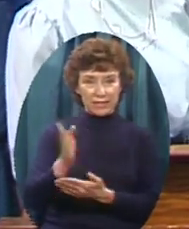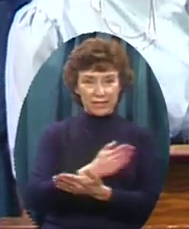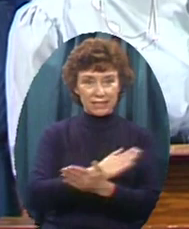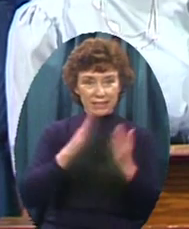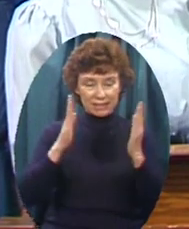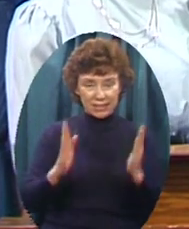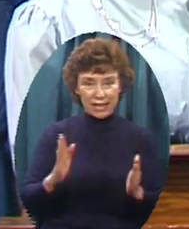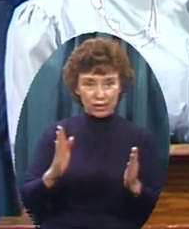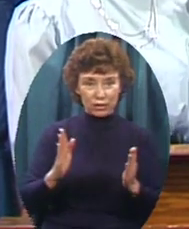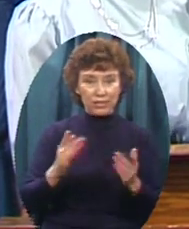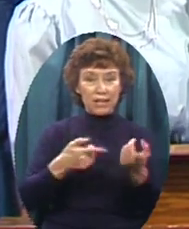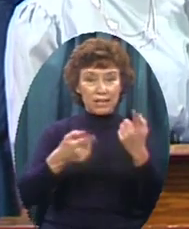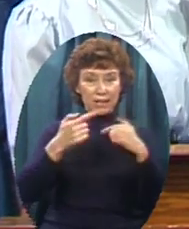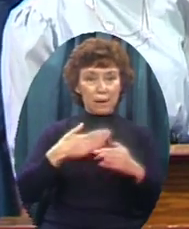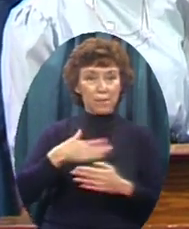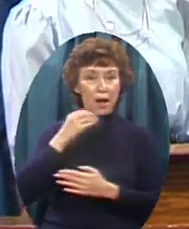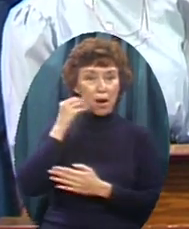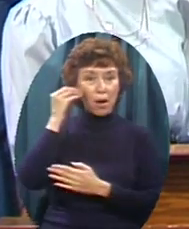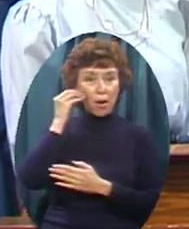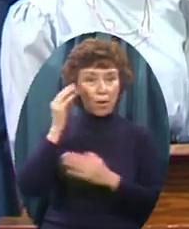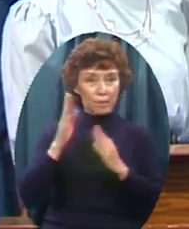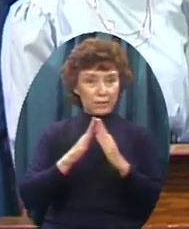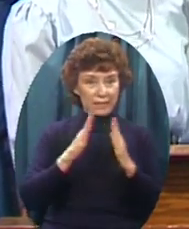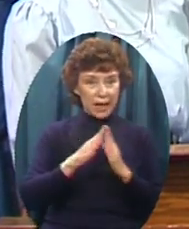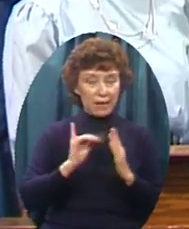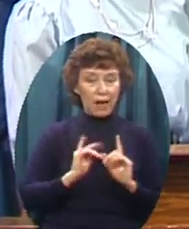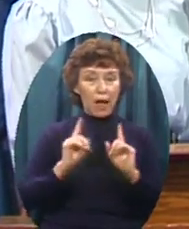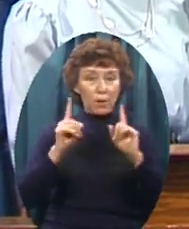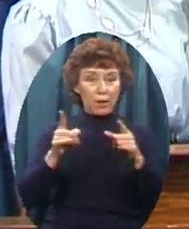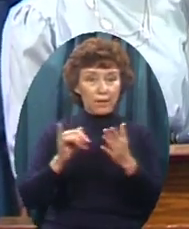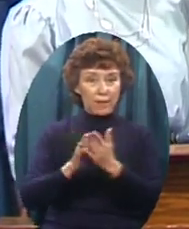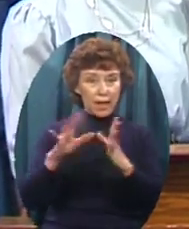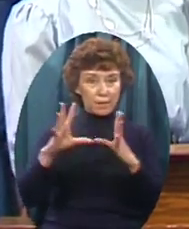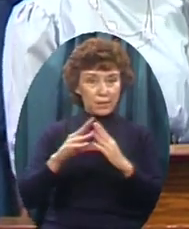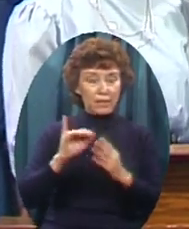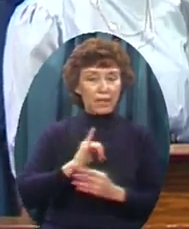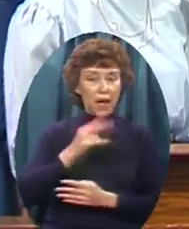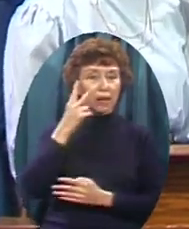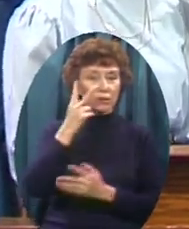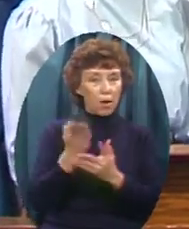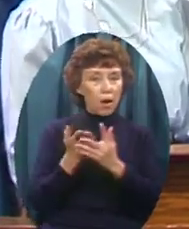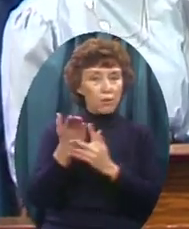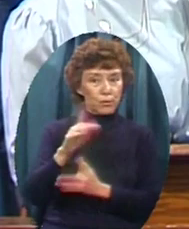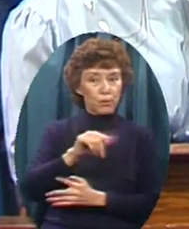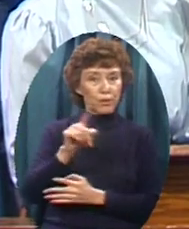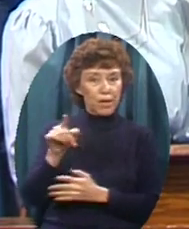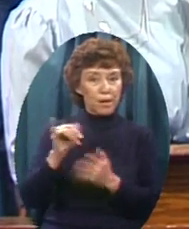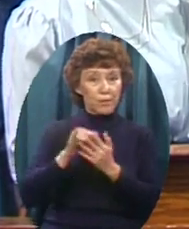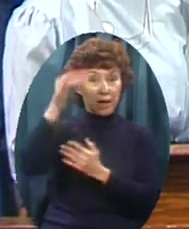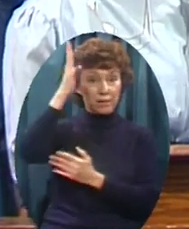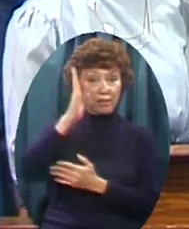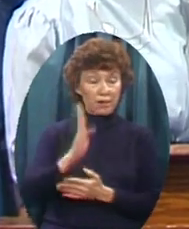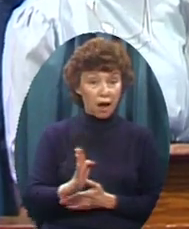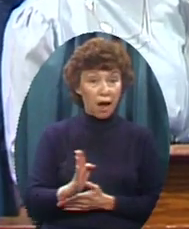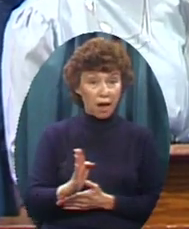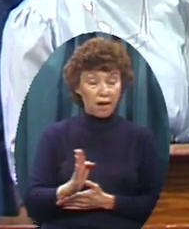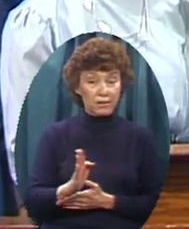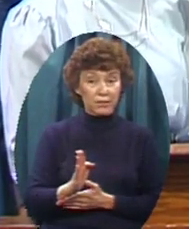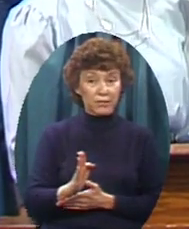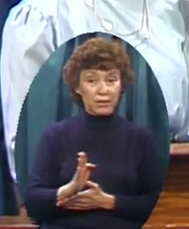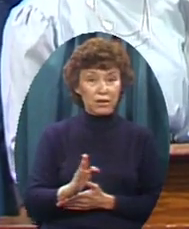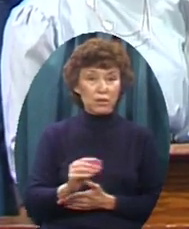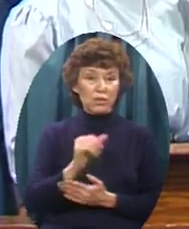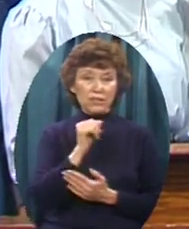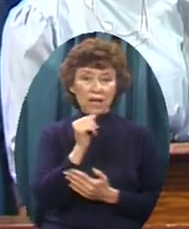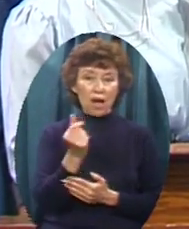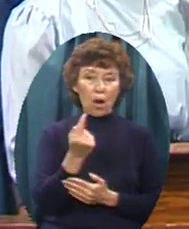went and saw them And I saw in them a God That was not just someone you go to church on Sunday To meet with That it was a God that